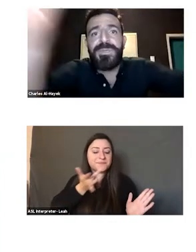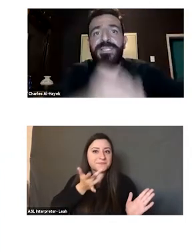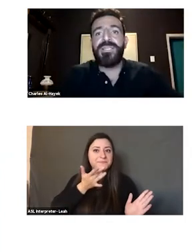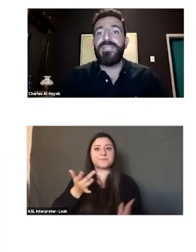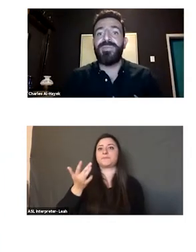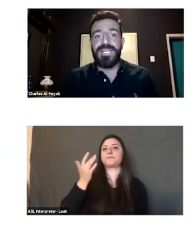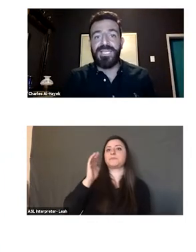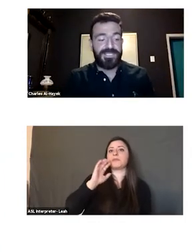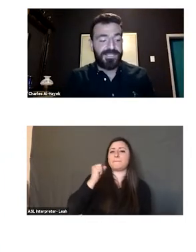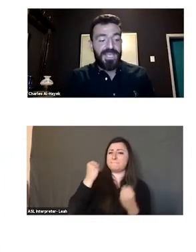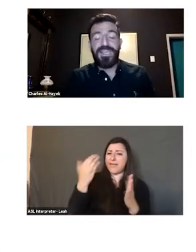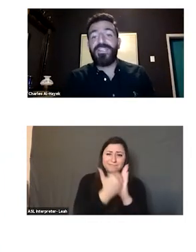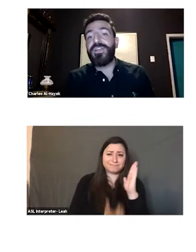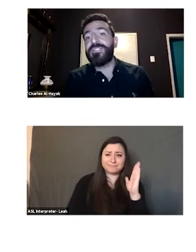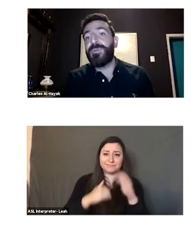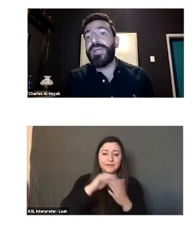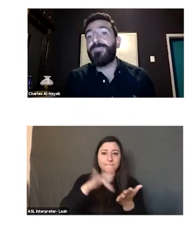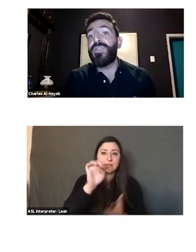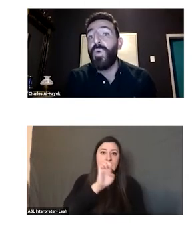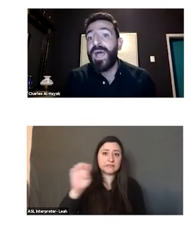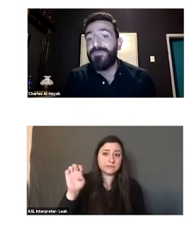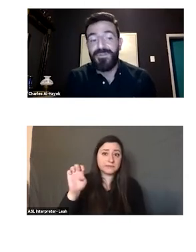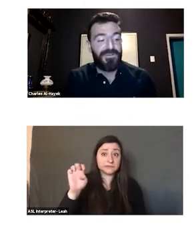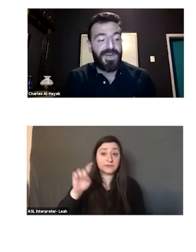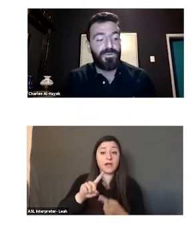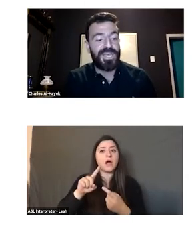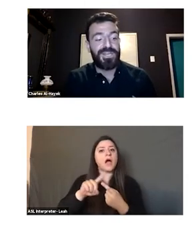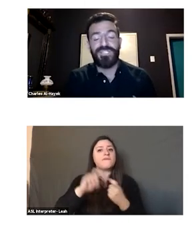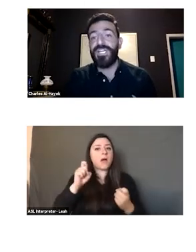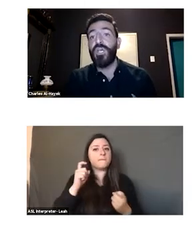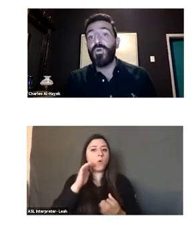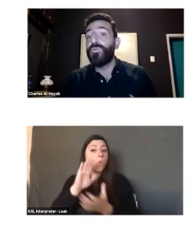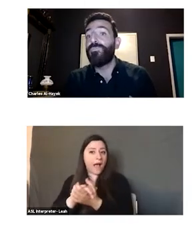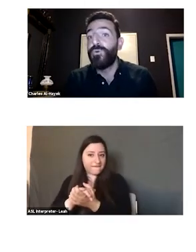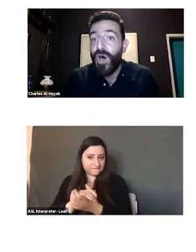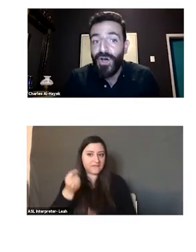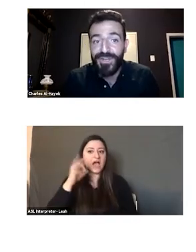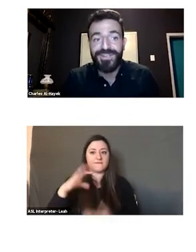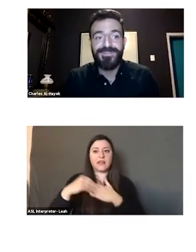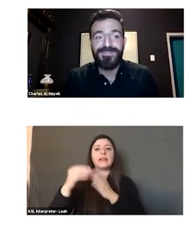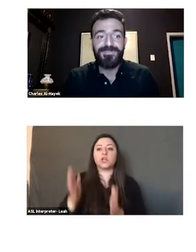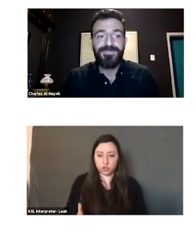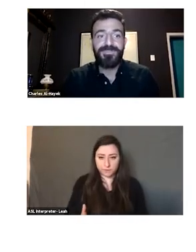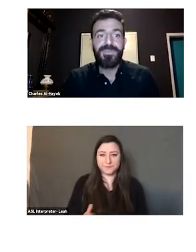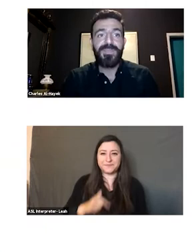recipes in the Middle East that are inspired by the wife of Harun al-Rashid called Buran.